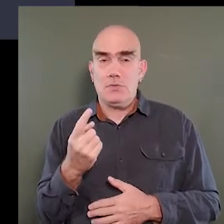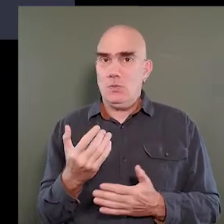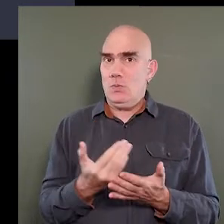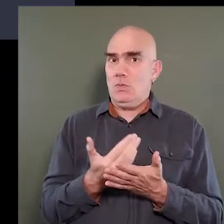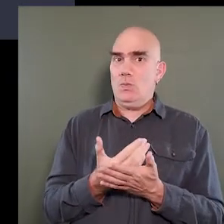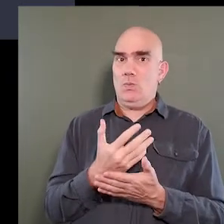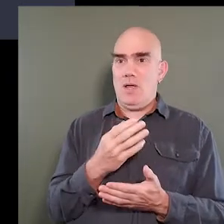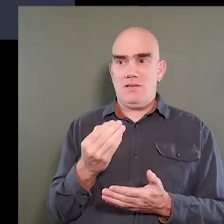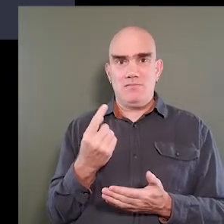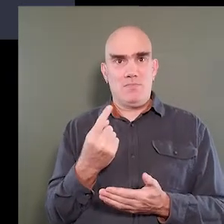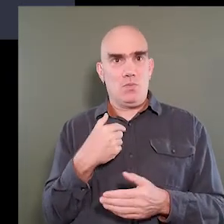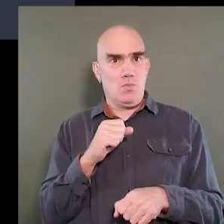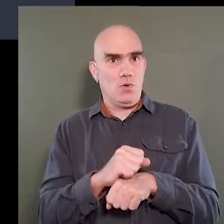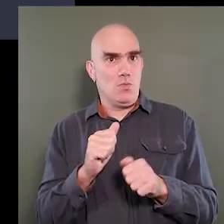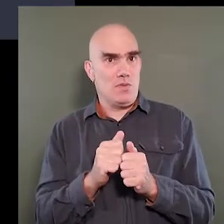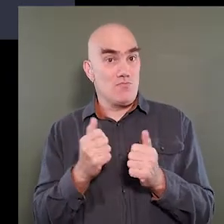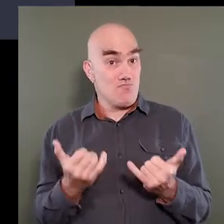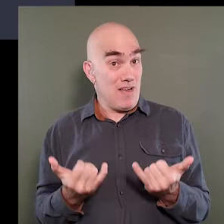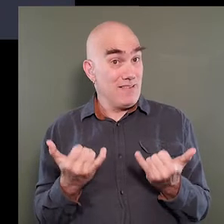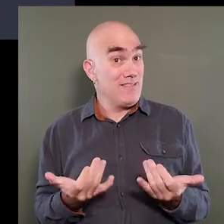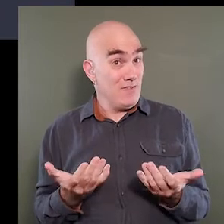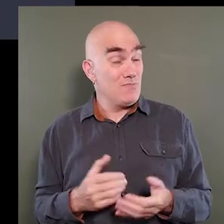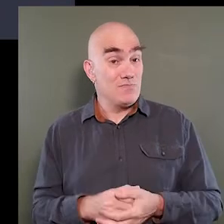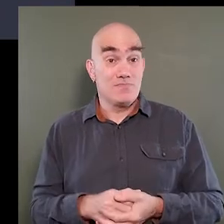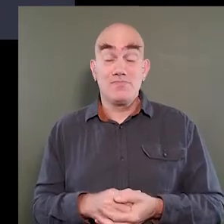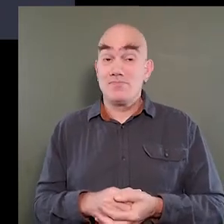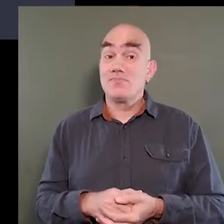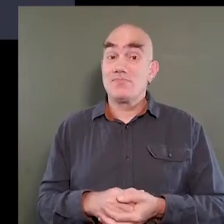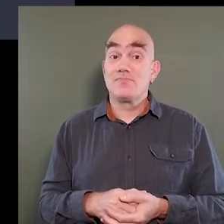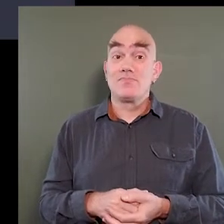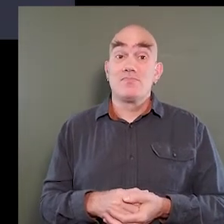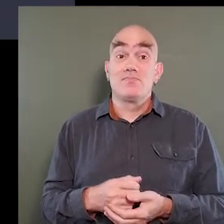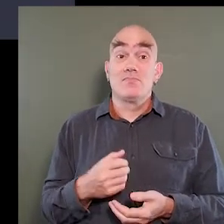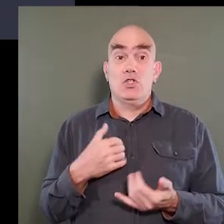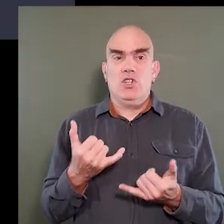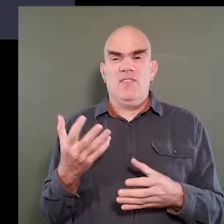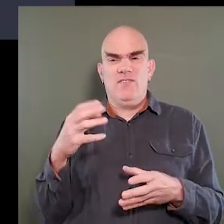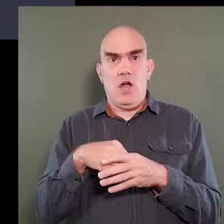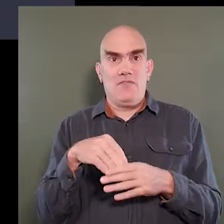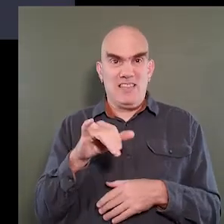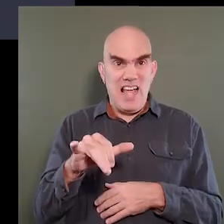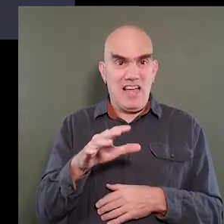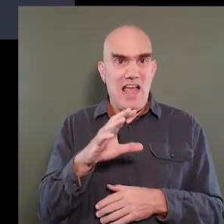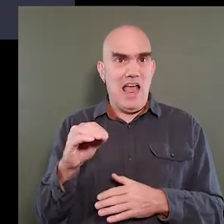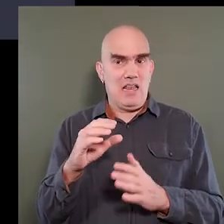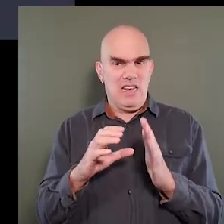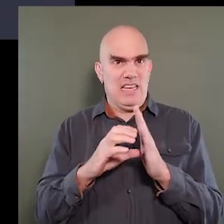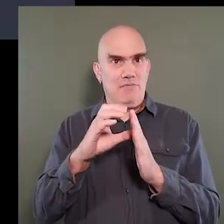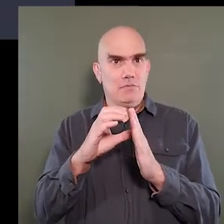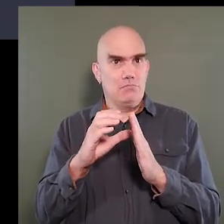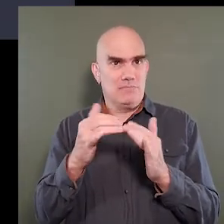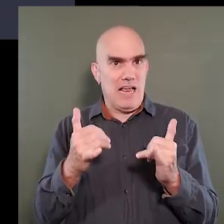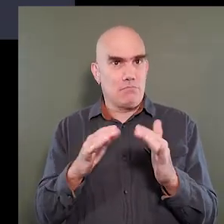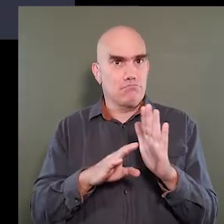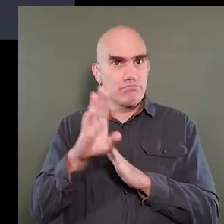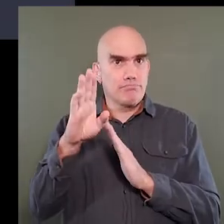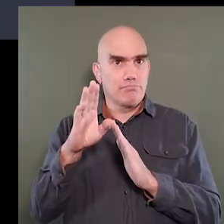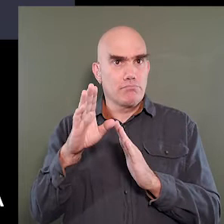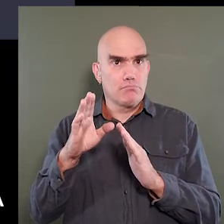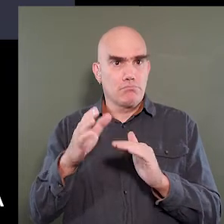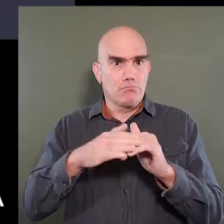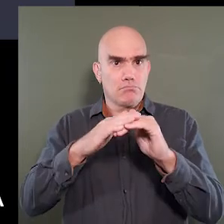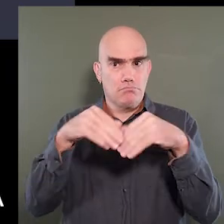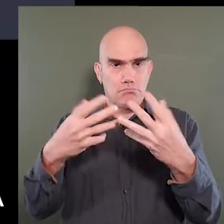very new and something we're working with right now. We are currently involved in that and lifts are going up for them.